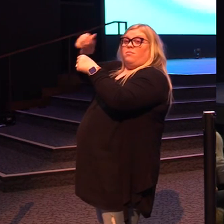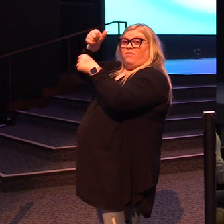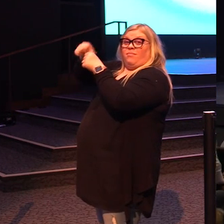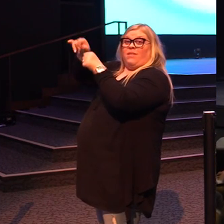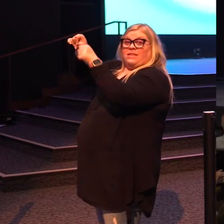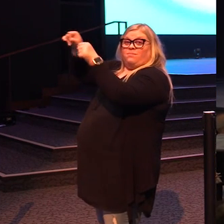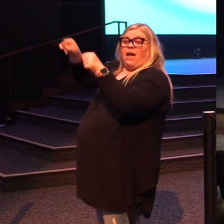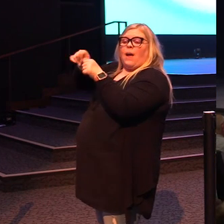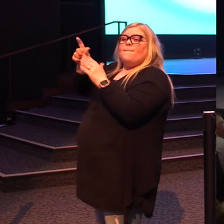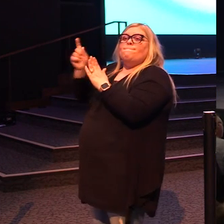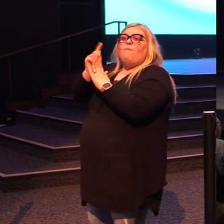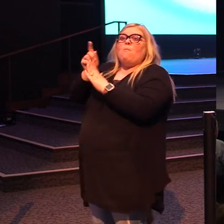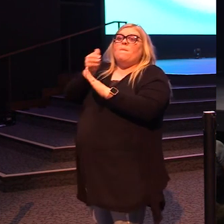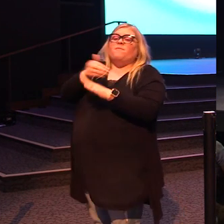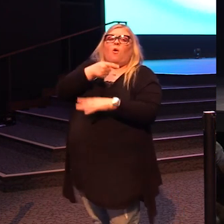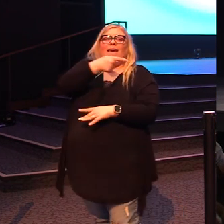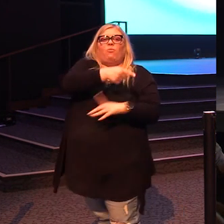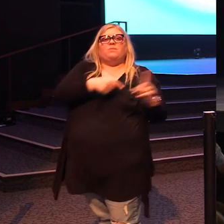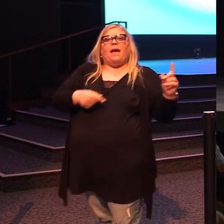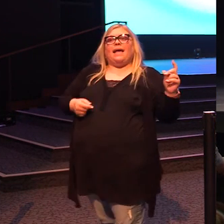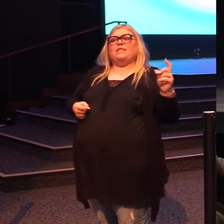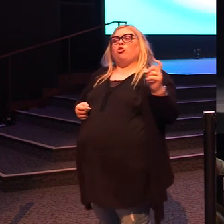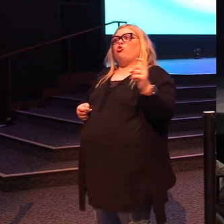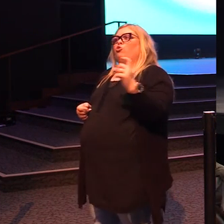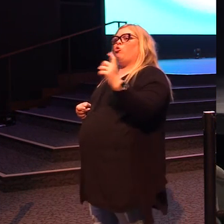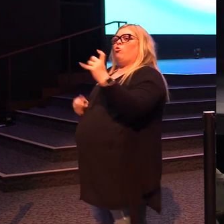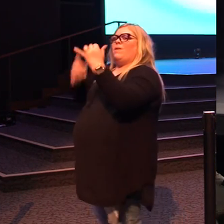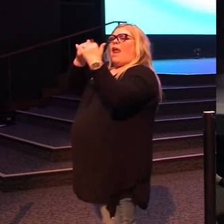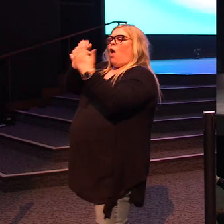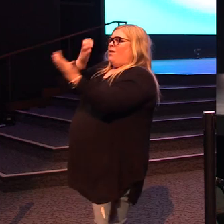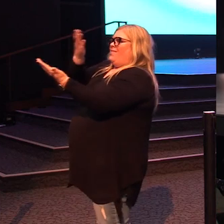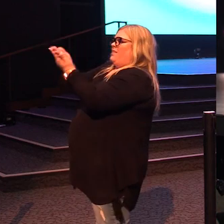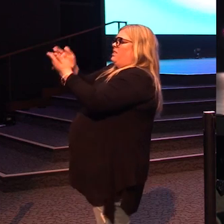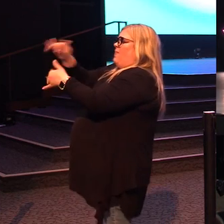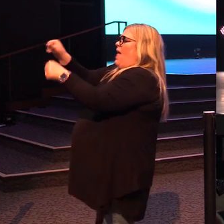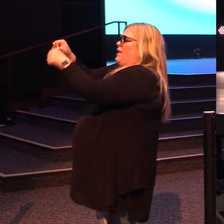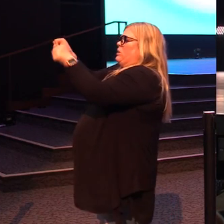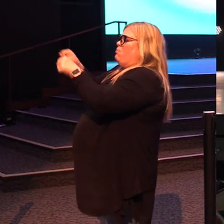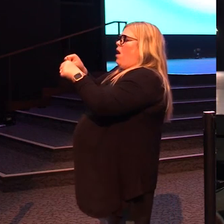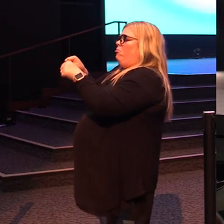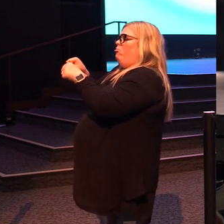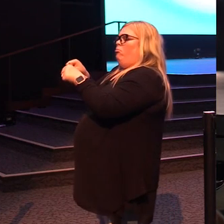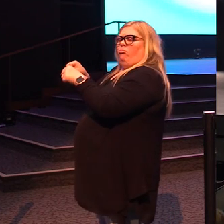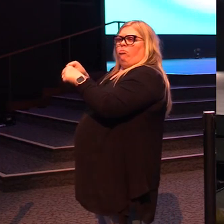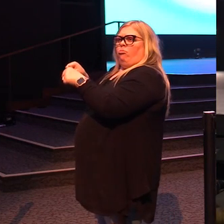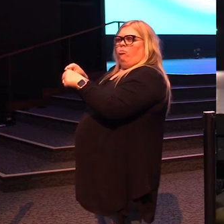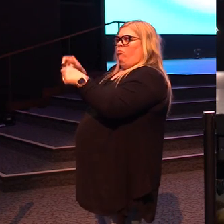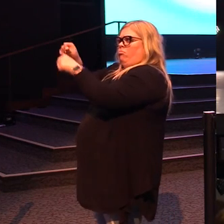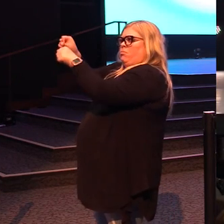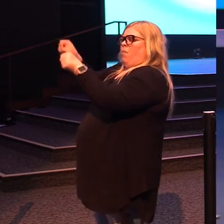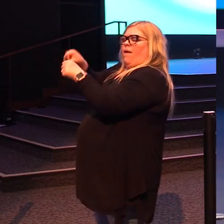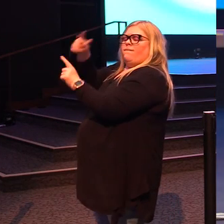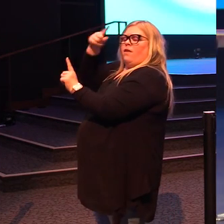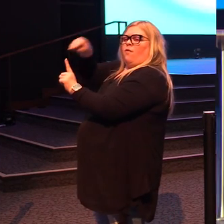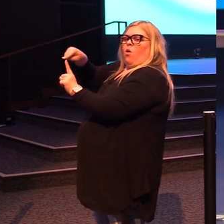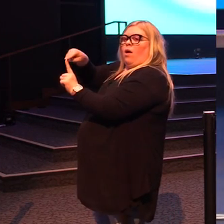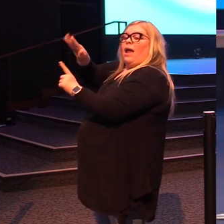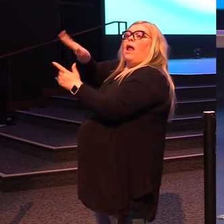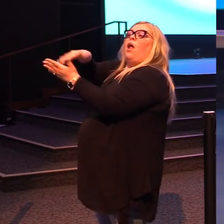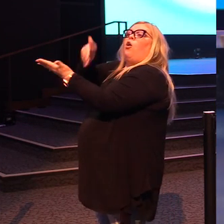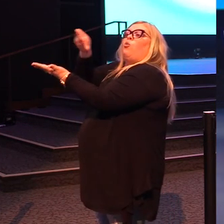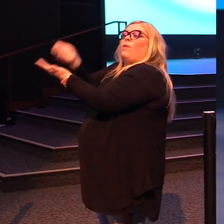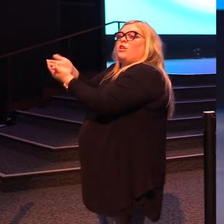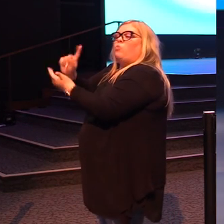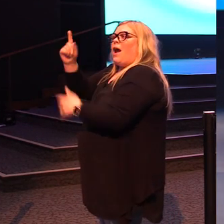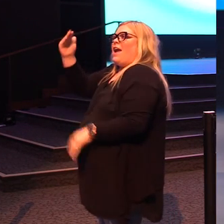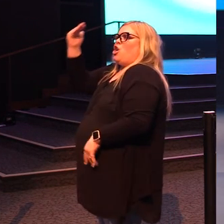A moment ago he was passing through but now he's reached the spot. What spot has he reached? He's reached the spot